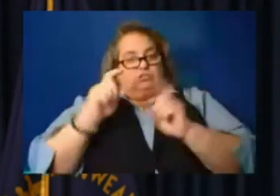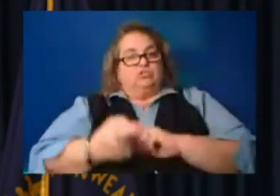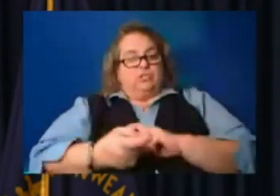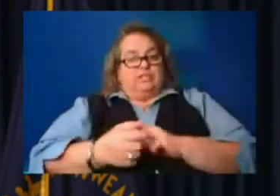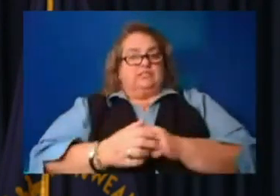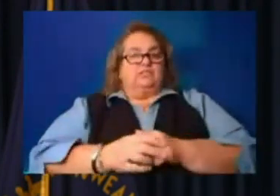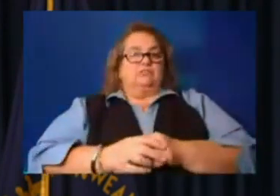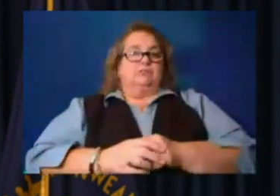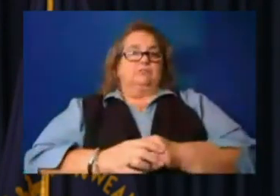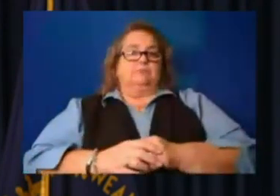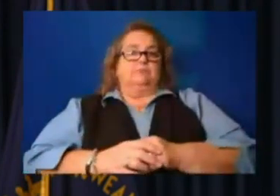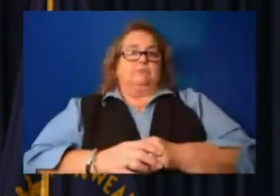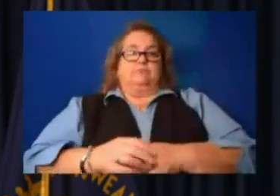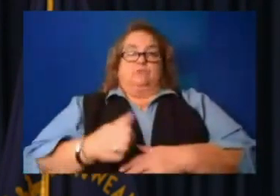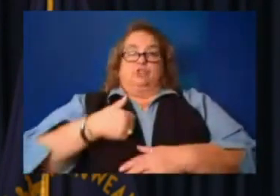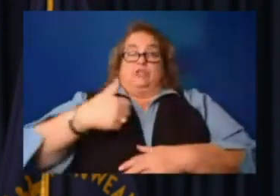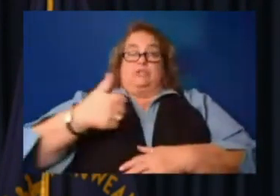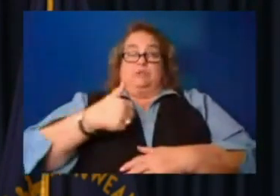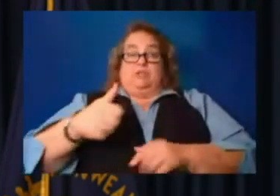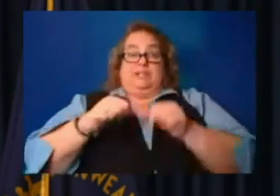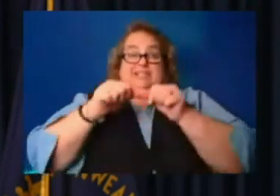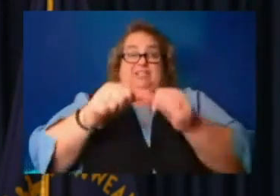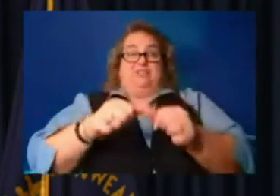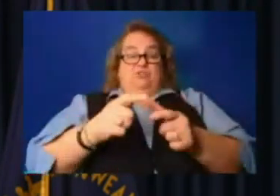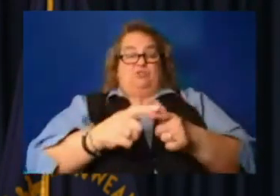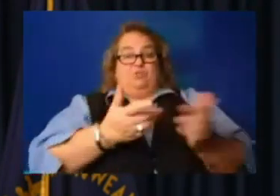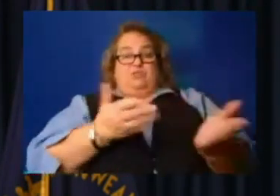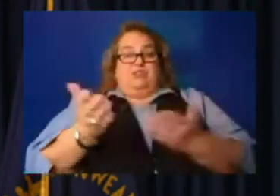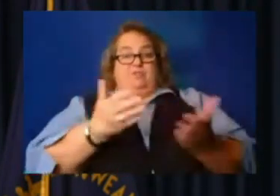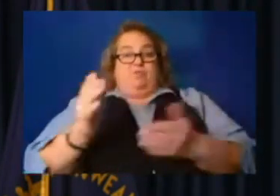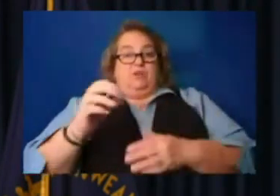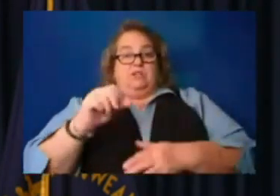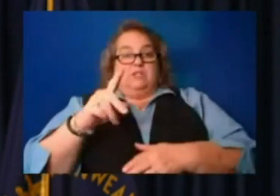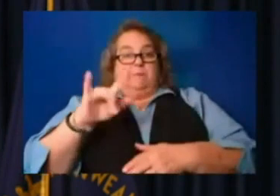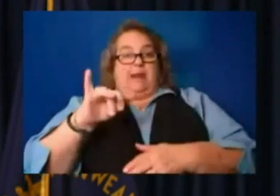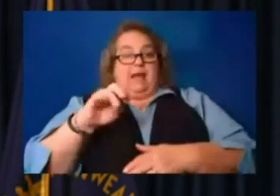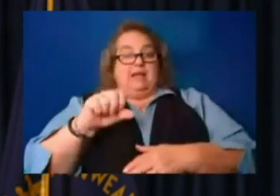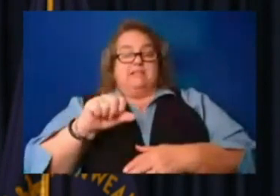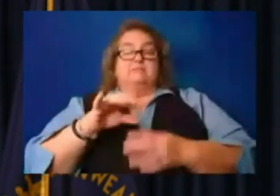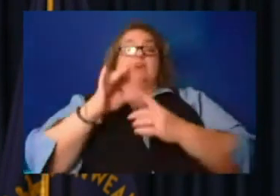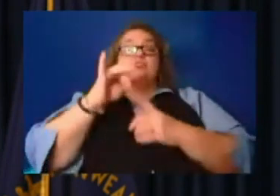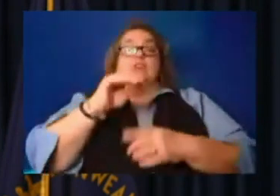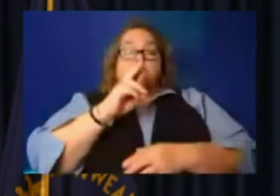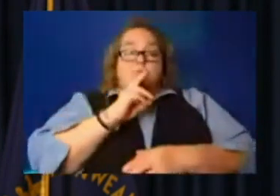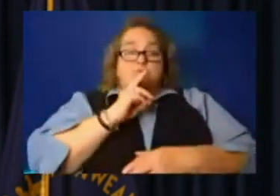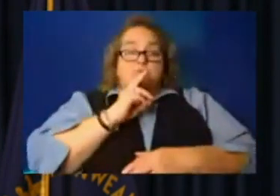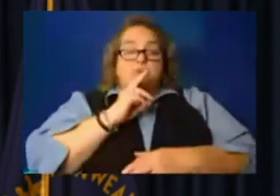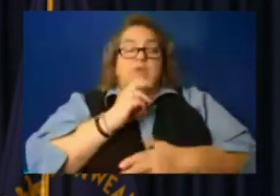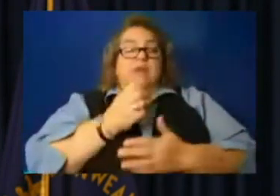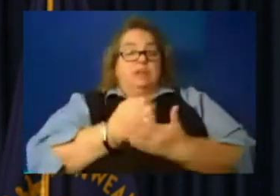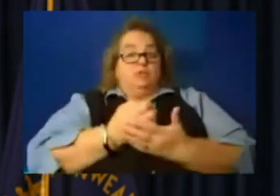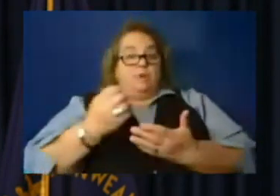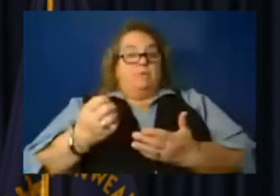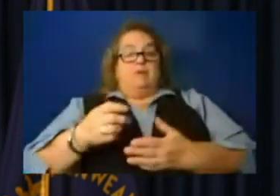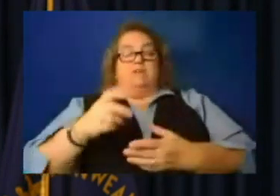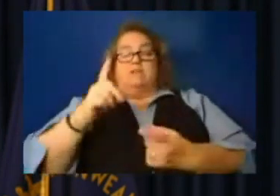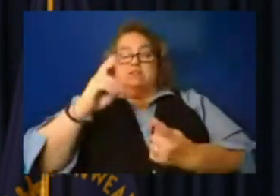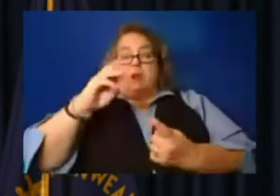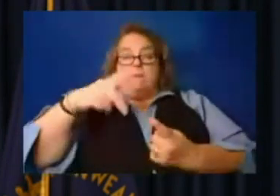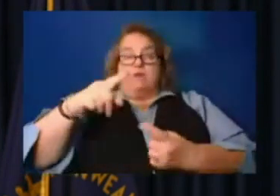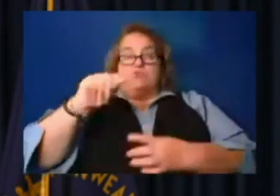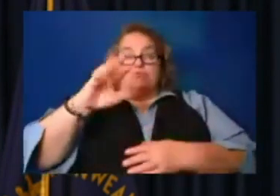Transportation continues to deliver supplies, especially water. They're also delivering equipment, including dump trucks and storage trailers.